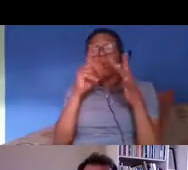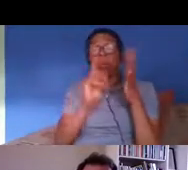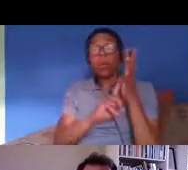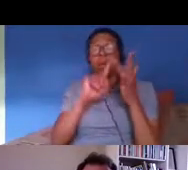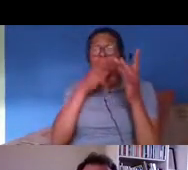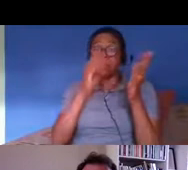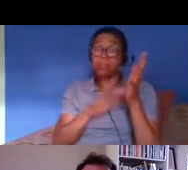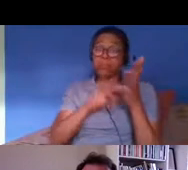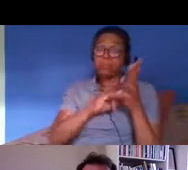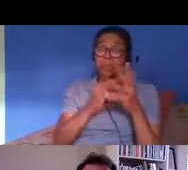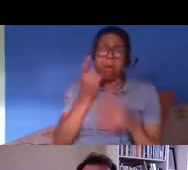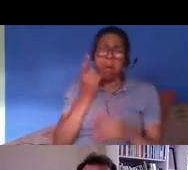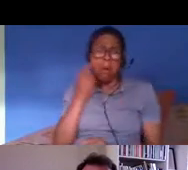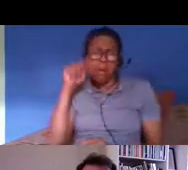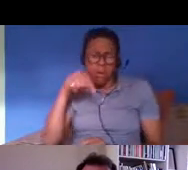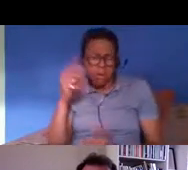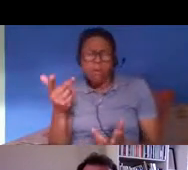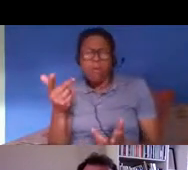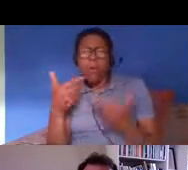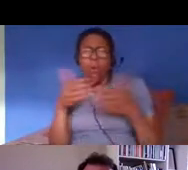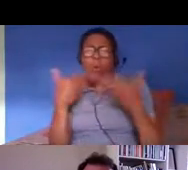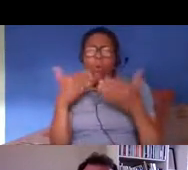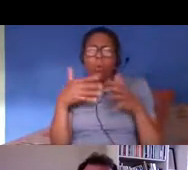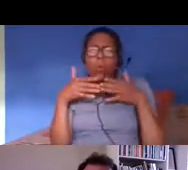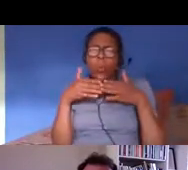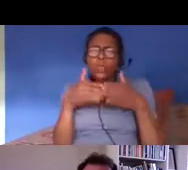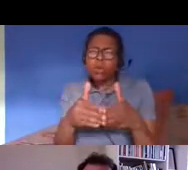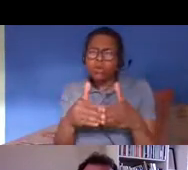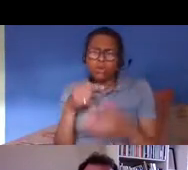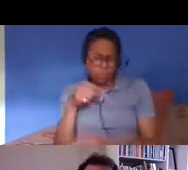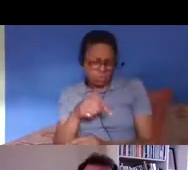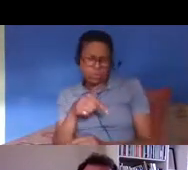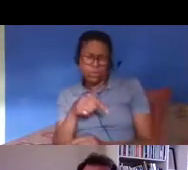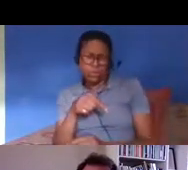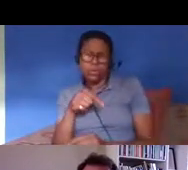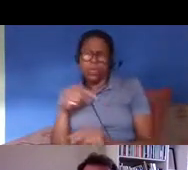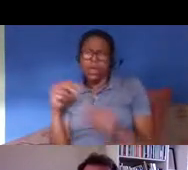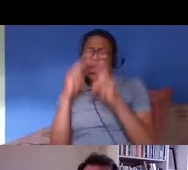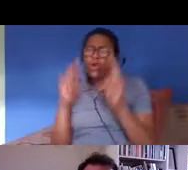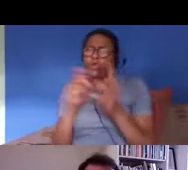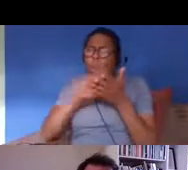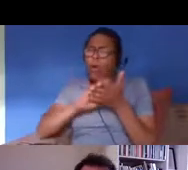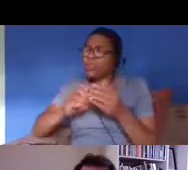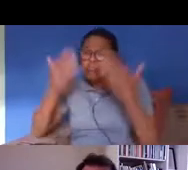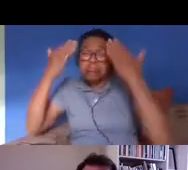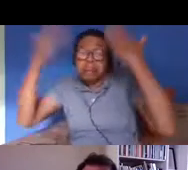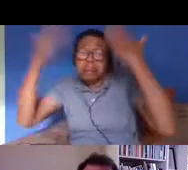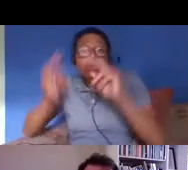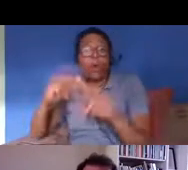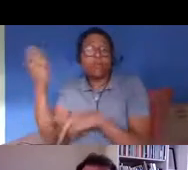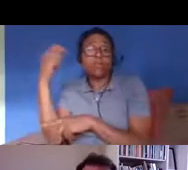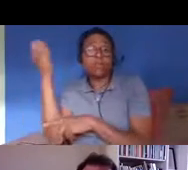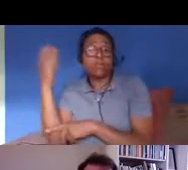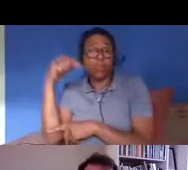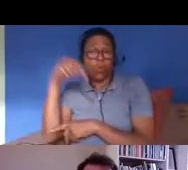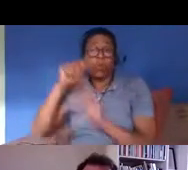in serious detail about just the lack of interest at the home office and even commissioning research proposals had been made and they'd